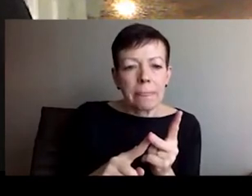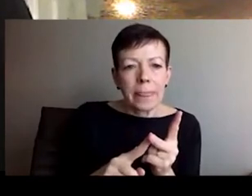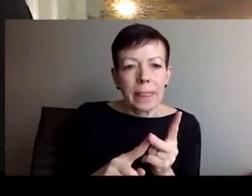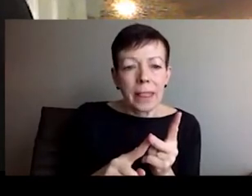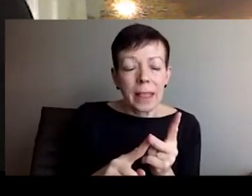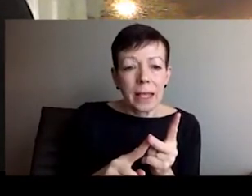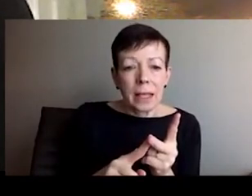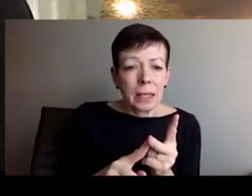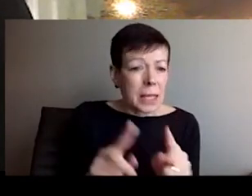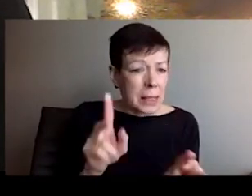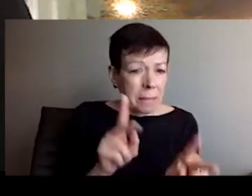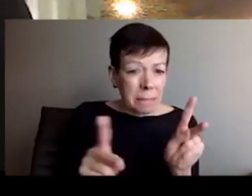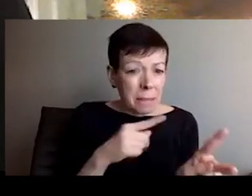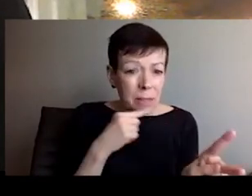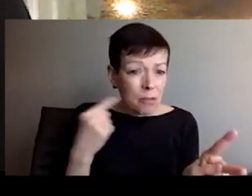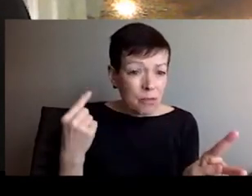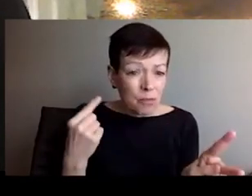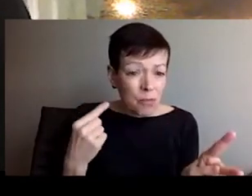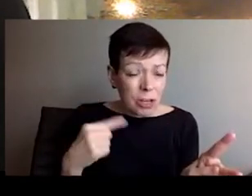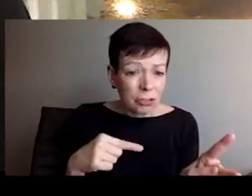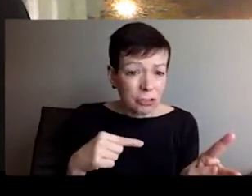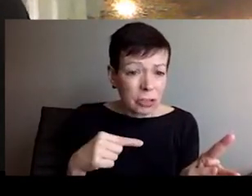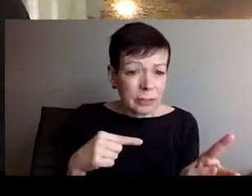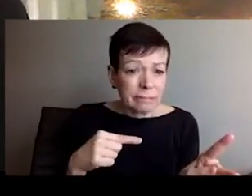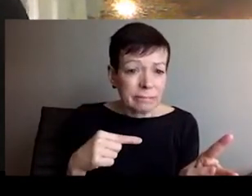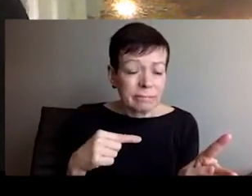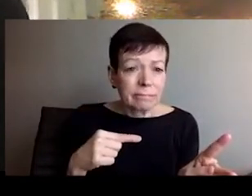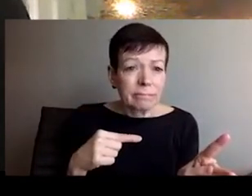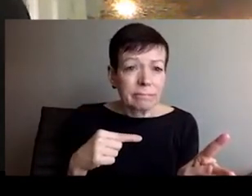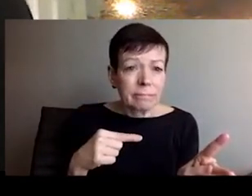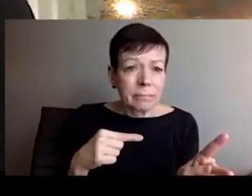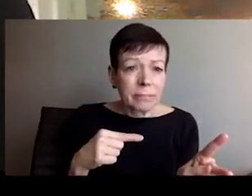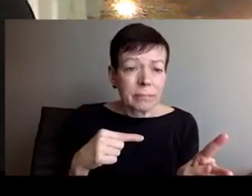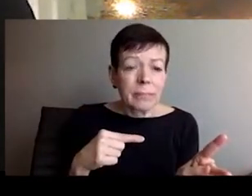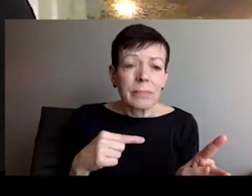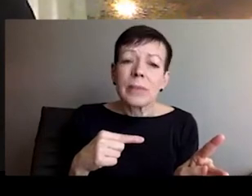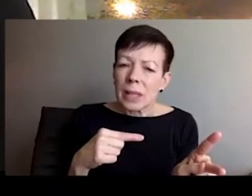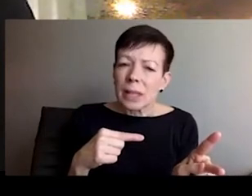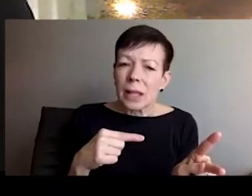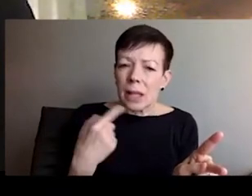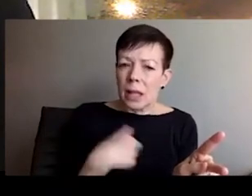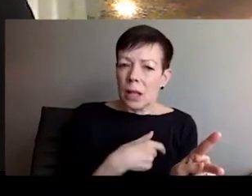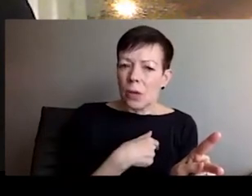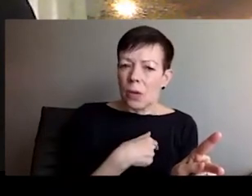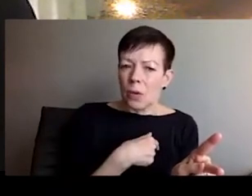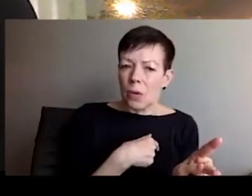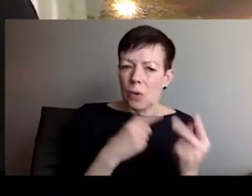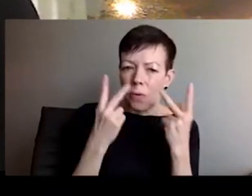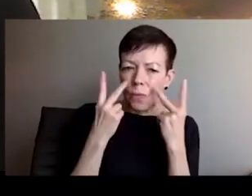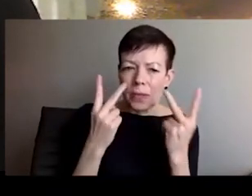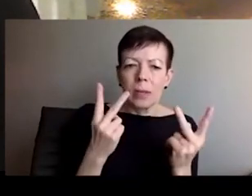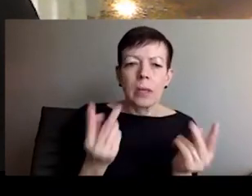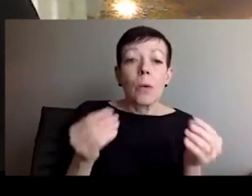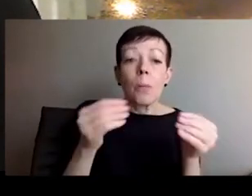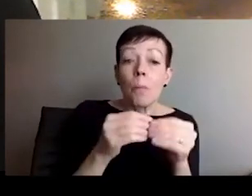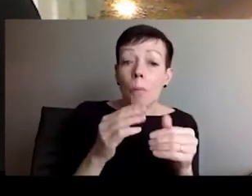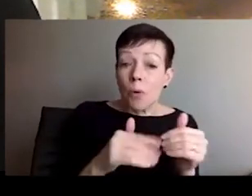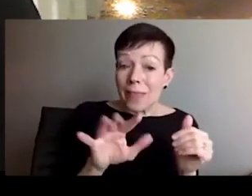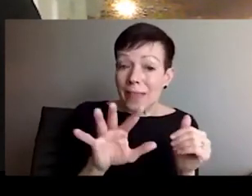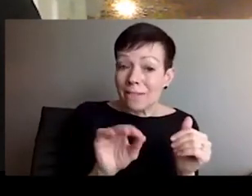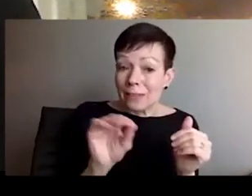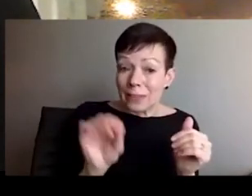And what I would also like to say about possible support, or